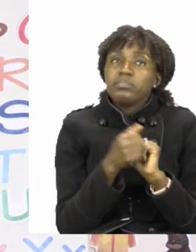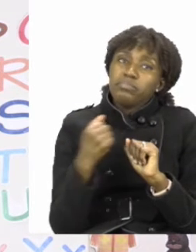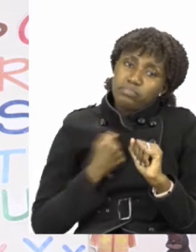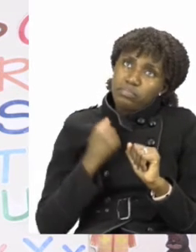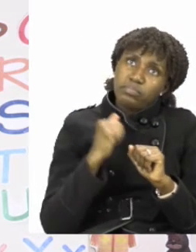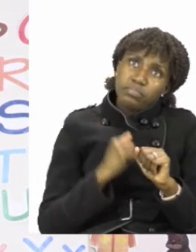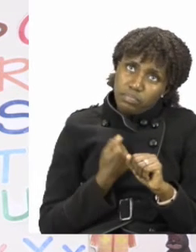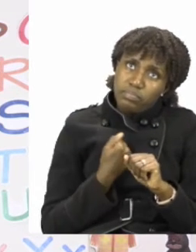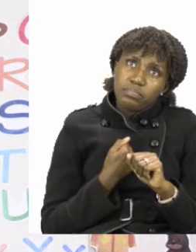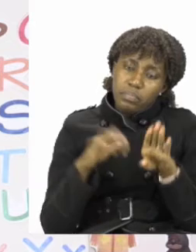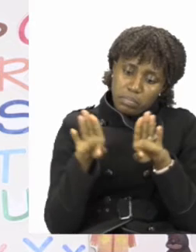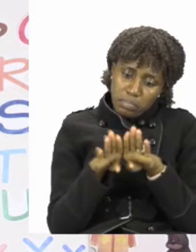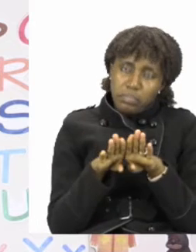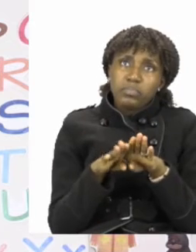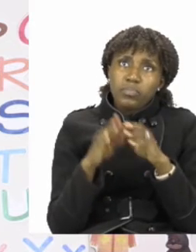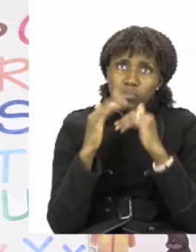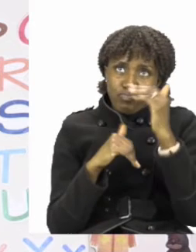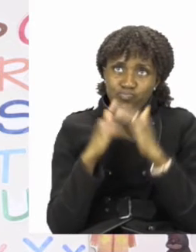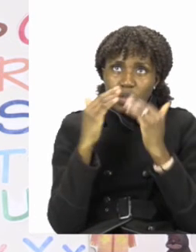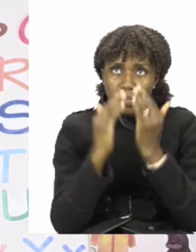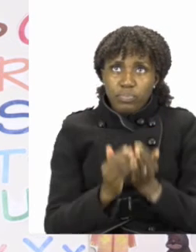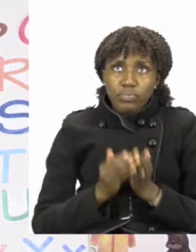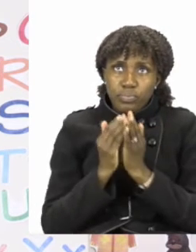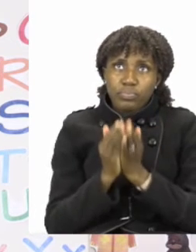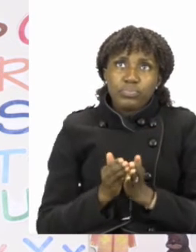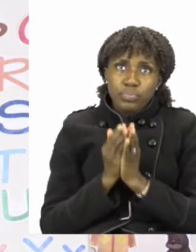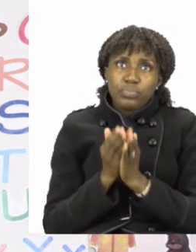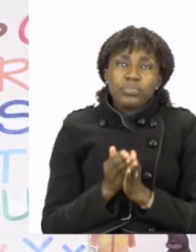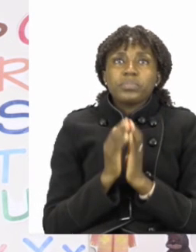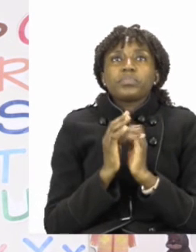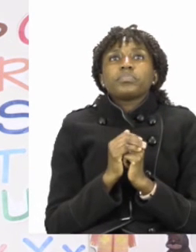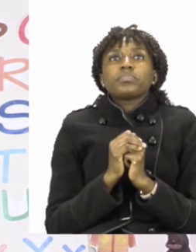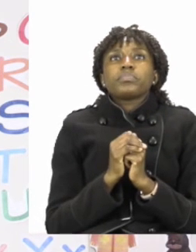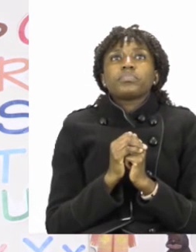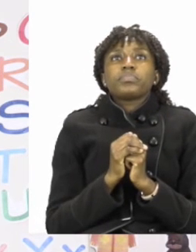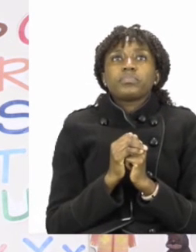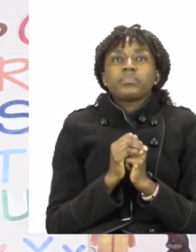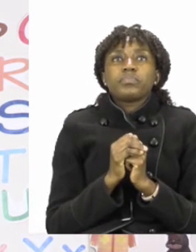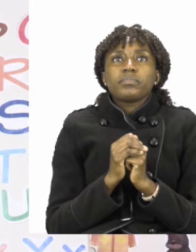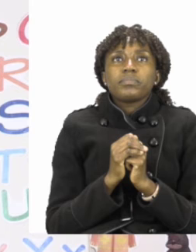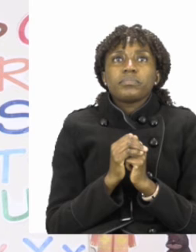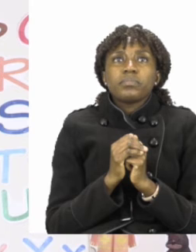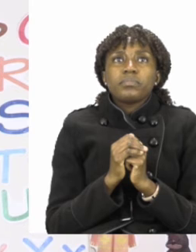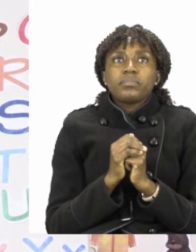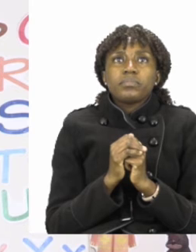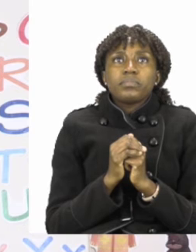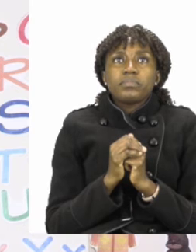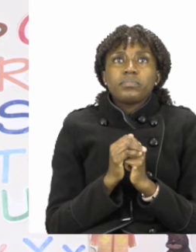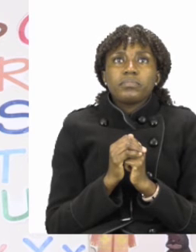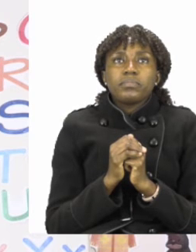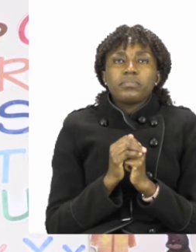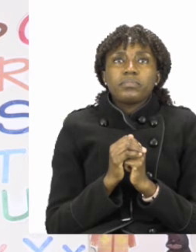builds boats. So our word changes from build to